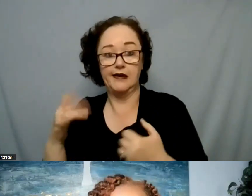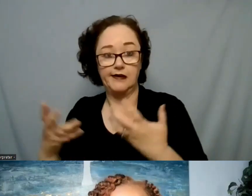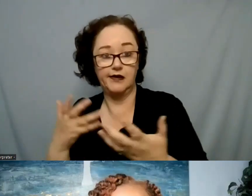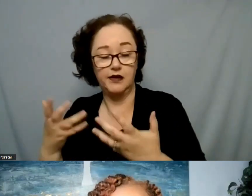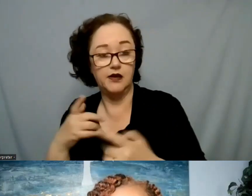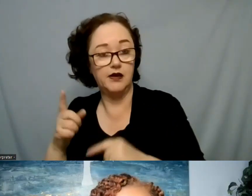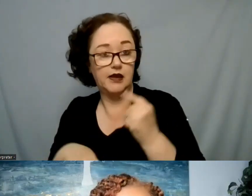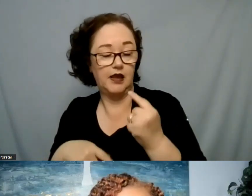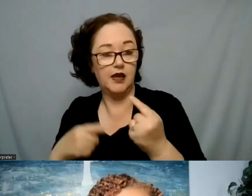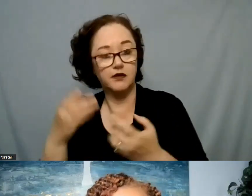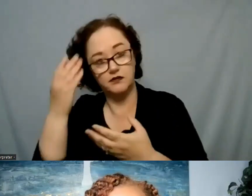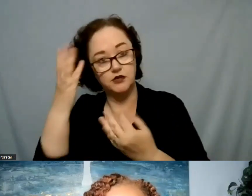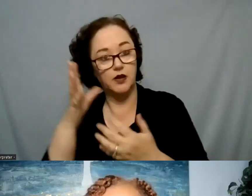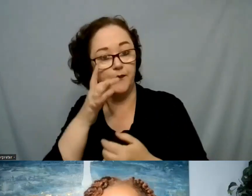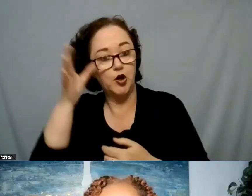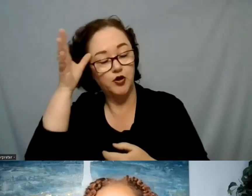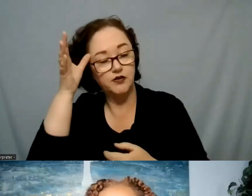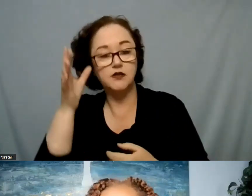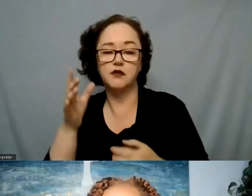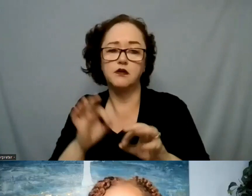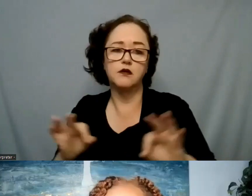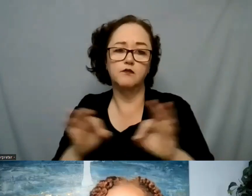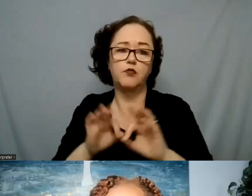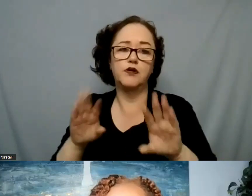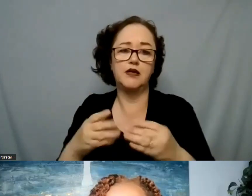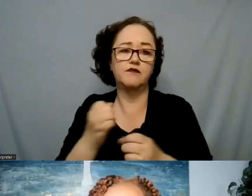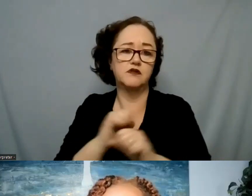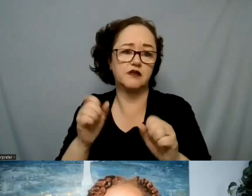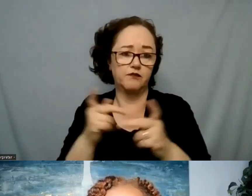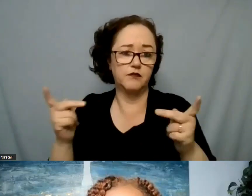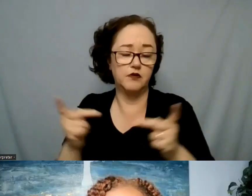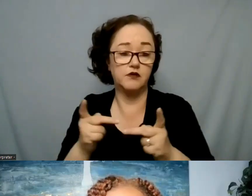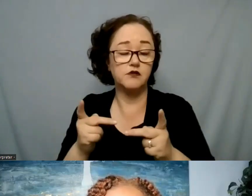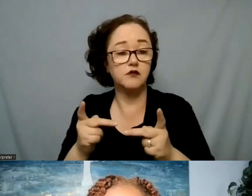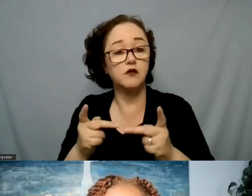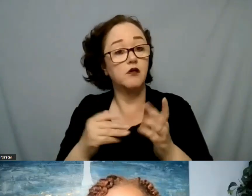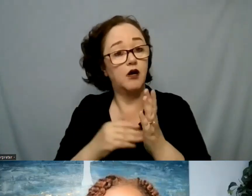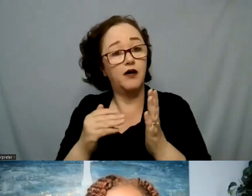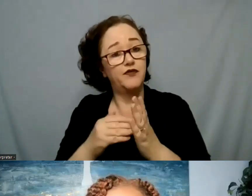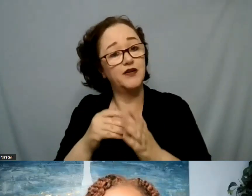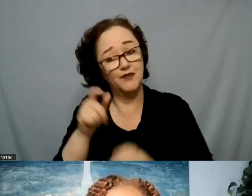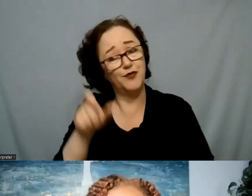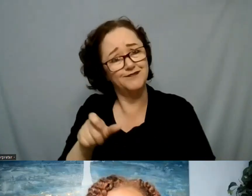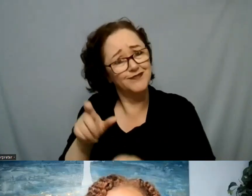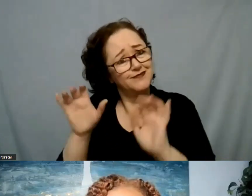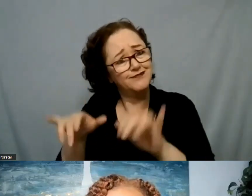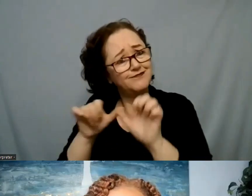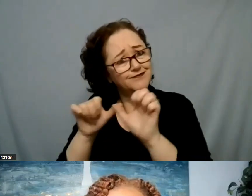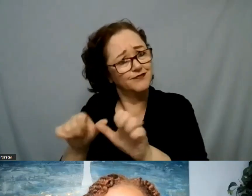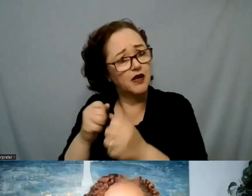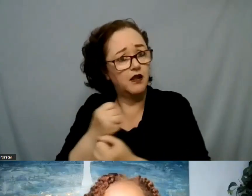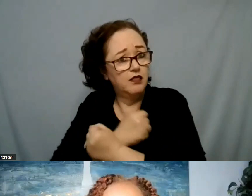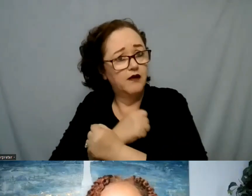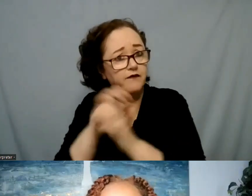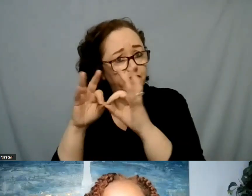providing them with that safe space because often that individual still loves their family they still love their